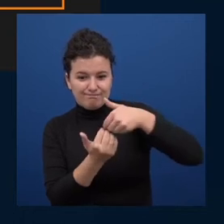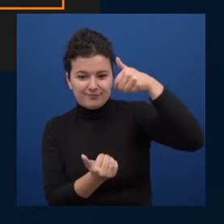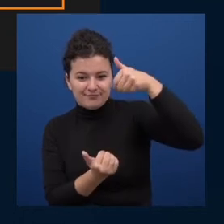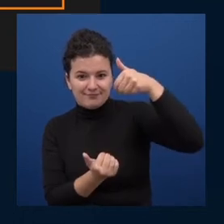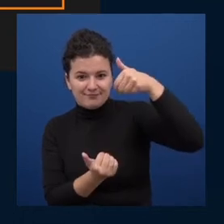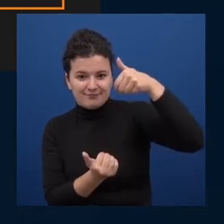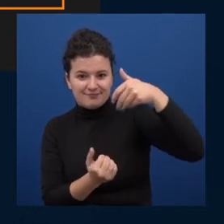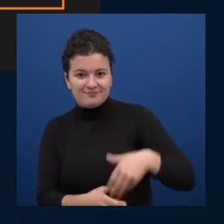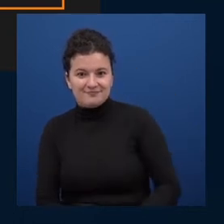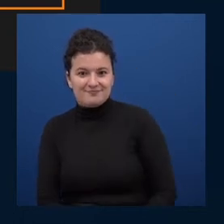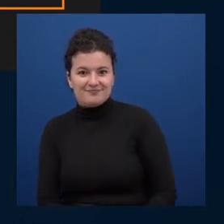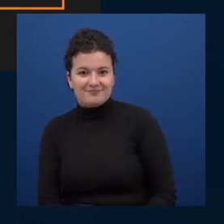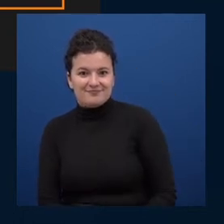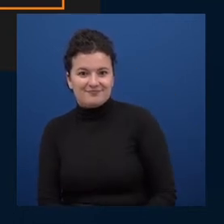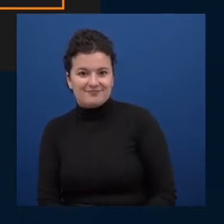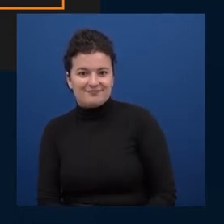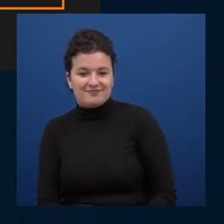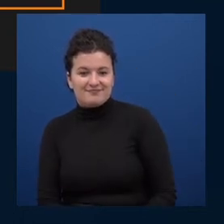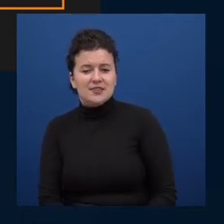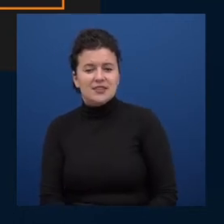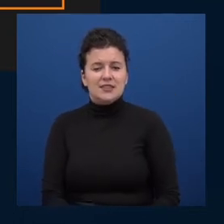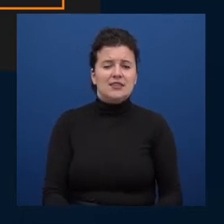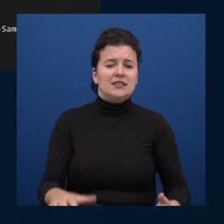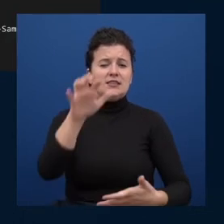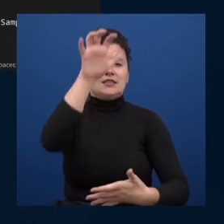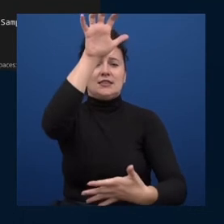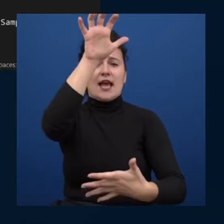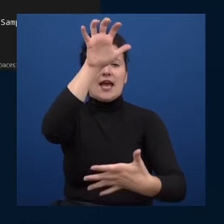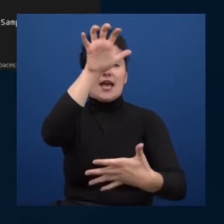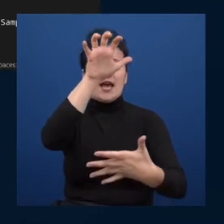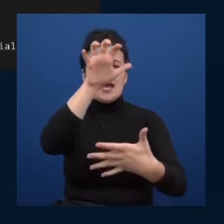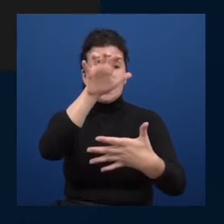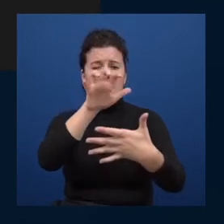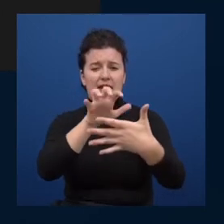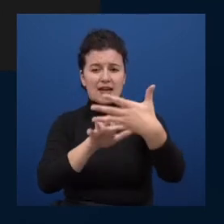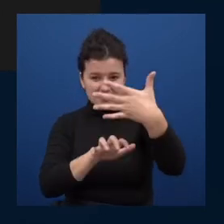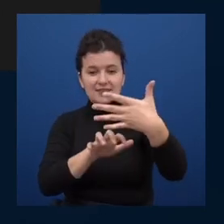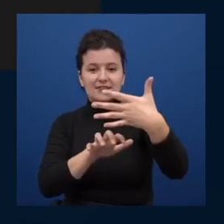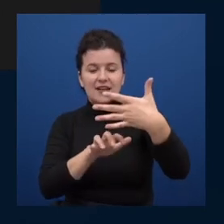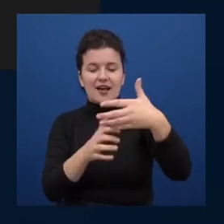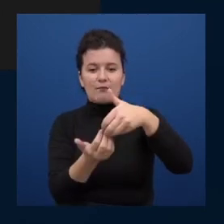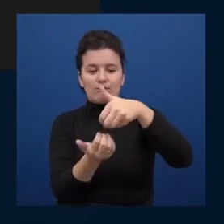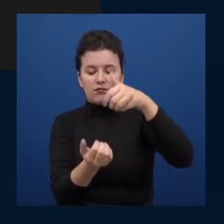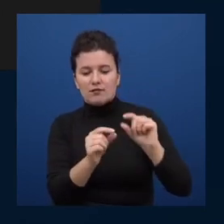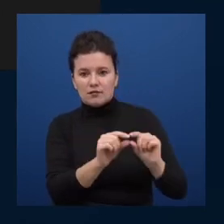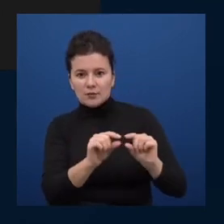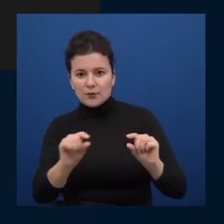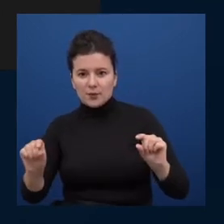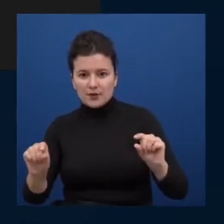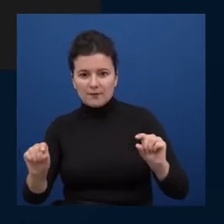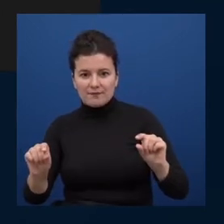bunch of text and it says it's in multiple parts and the first part is the text bit